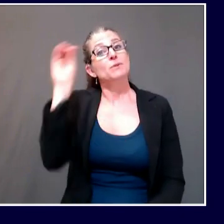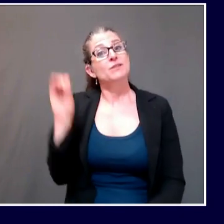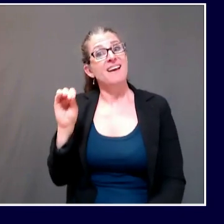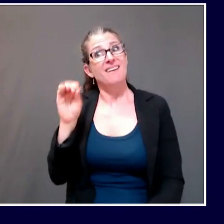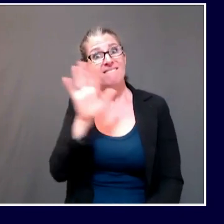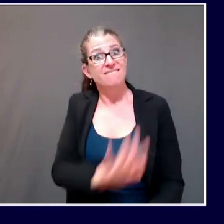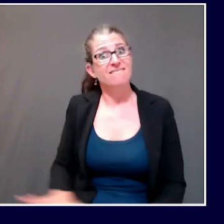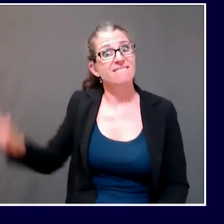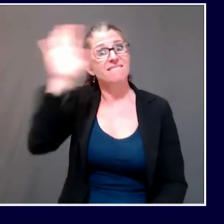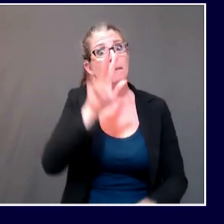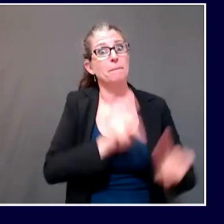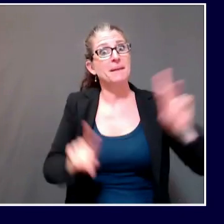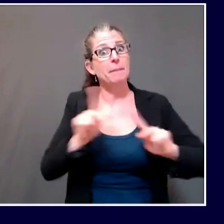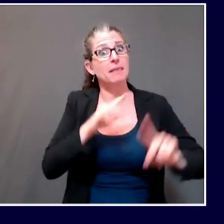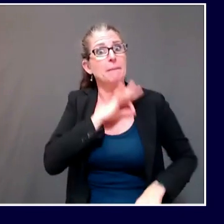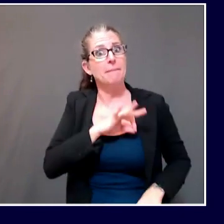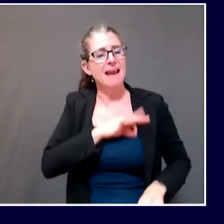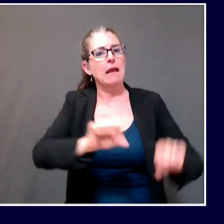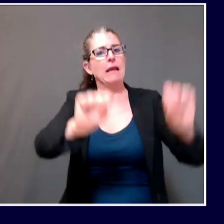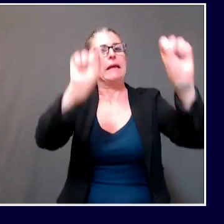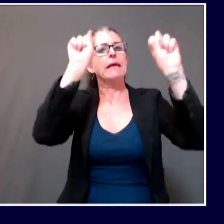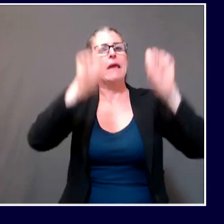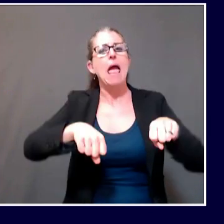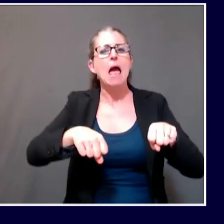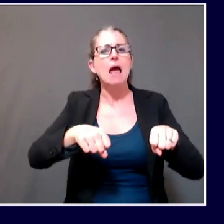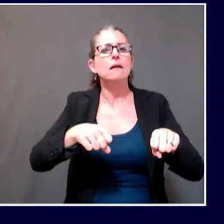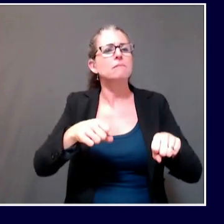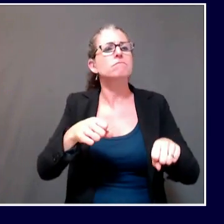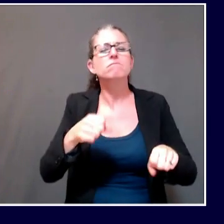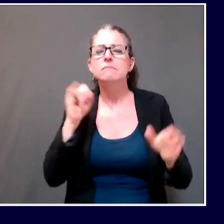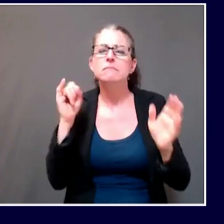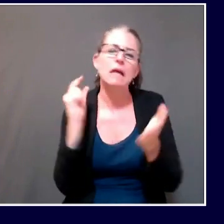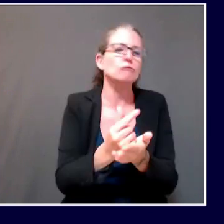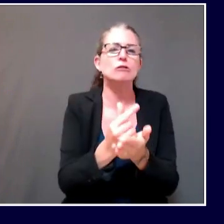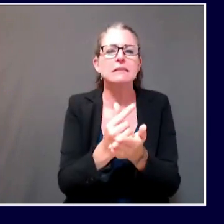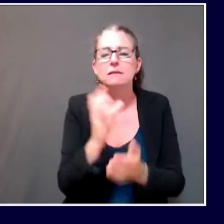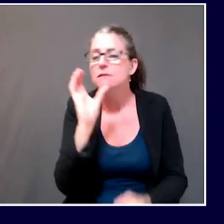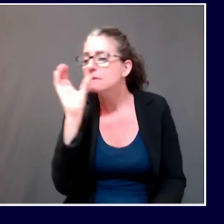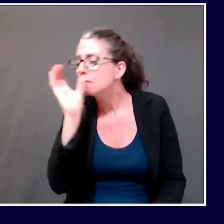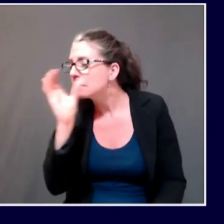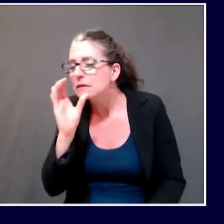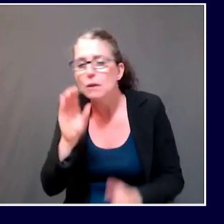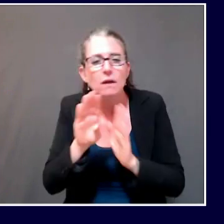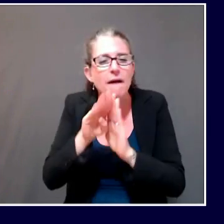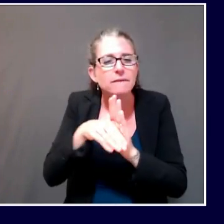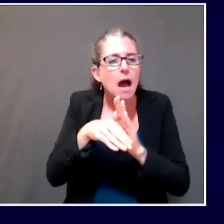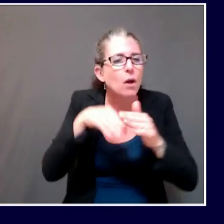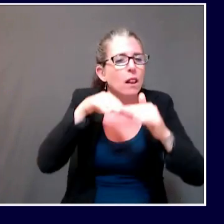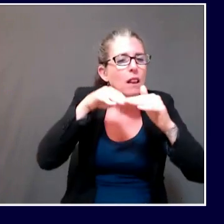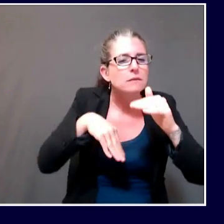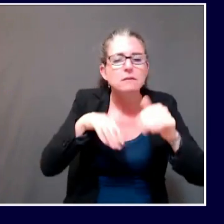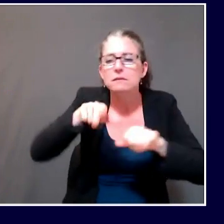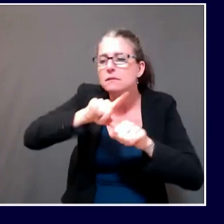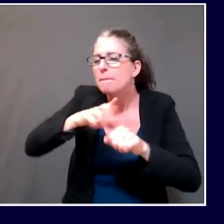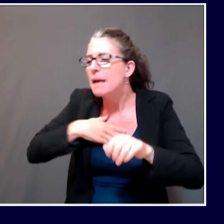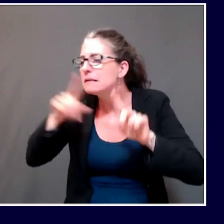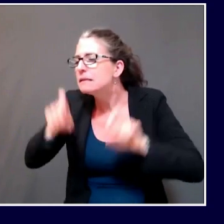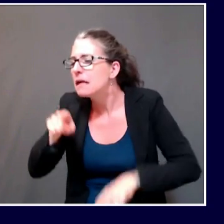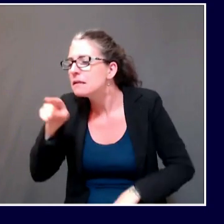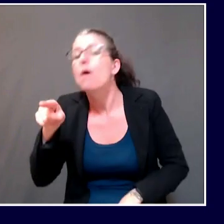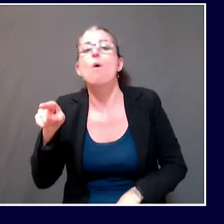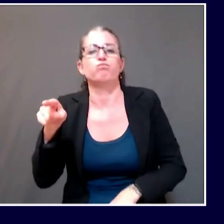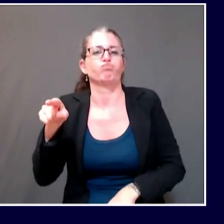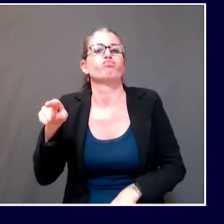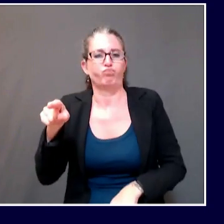ones, and their communities by getting tested when at risk of COVID-19 is critical to keeping the state's infection rates low.